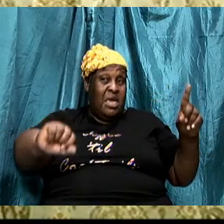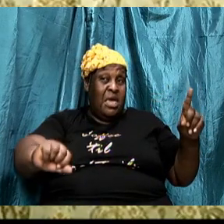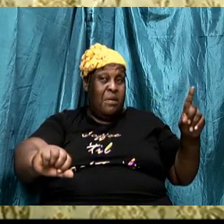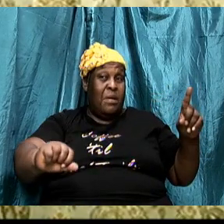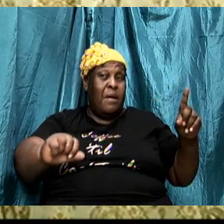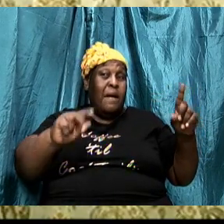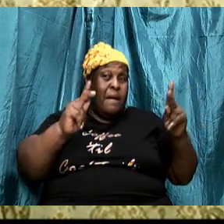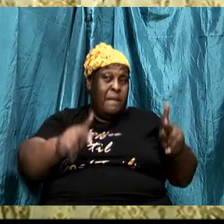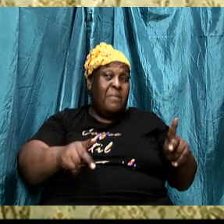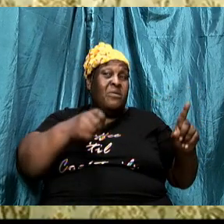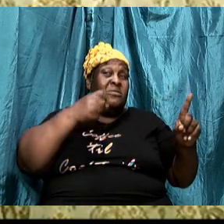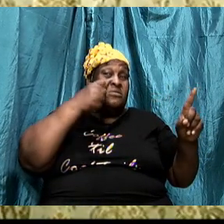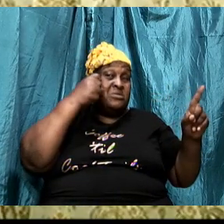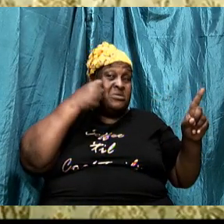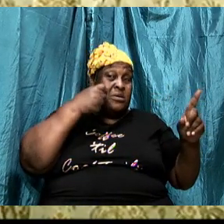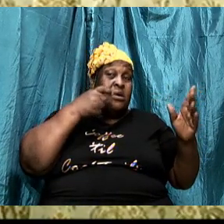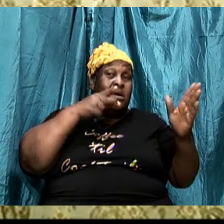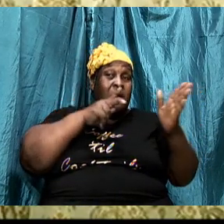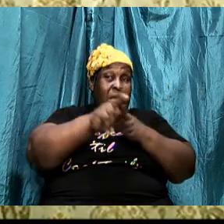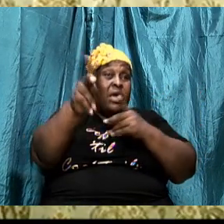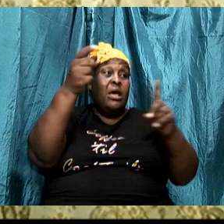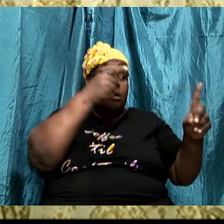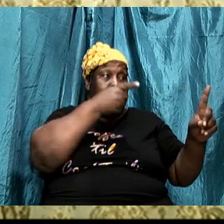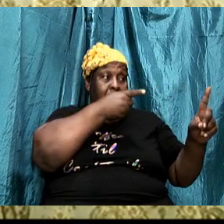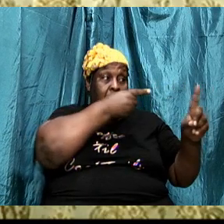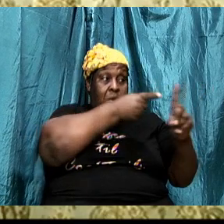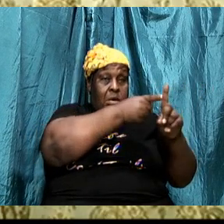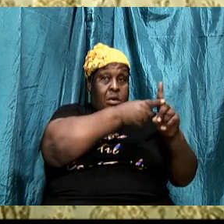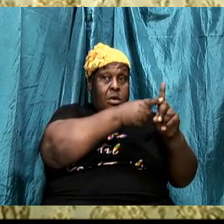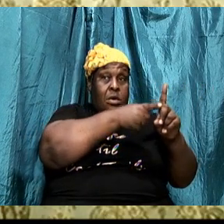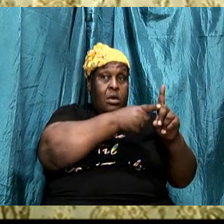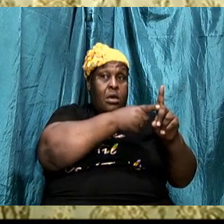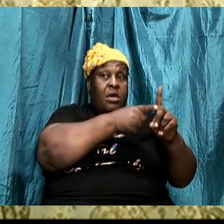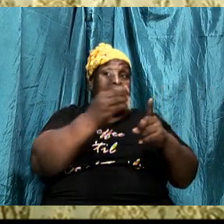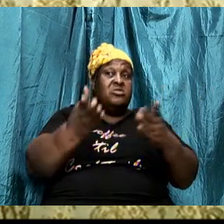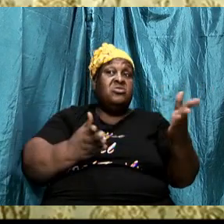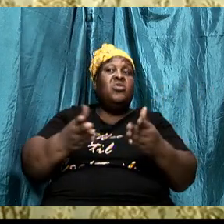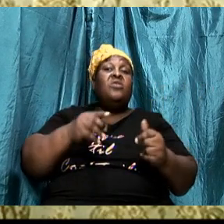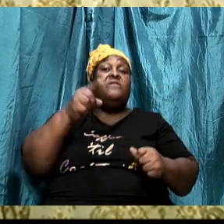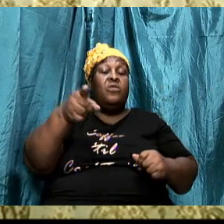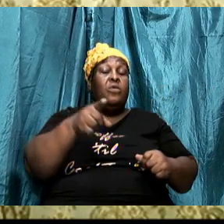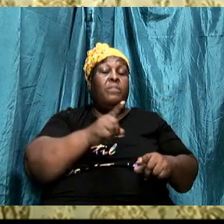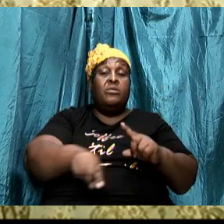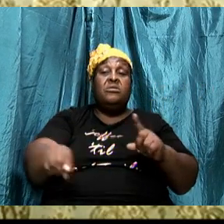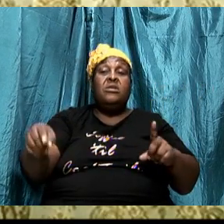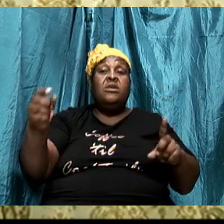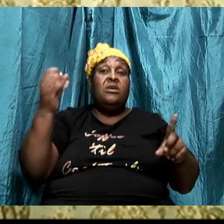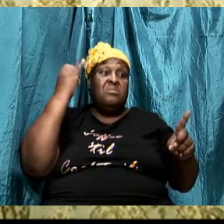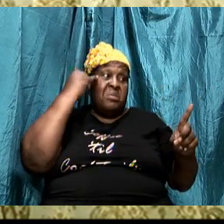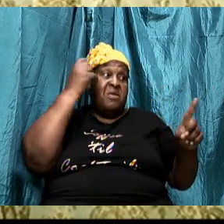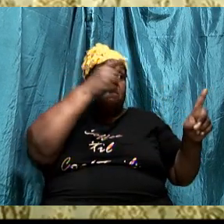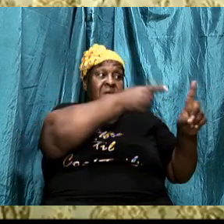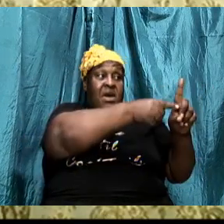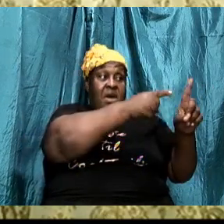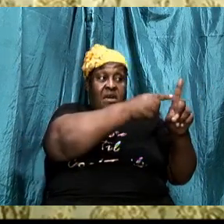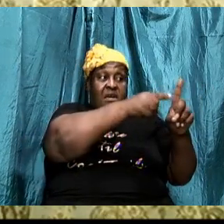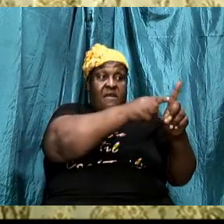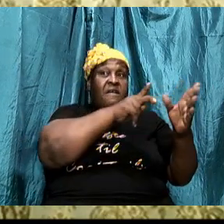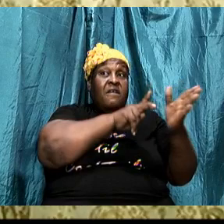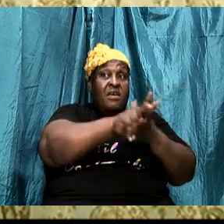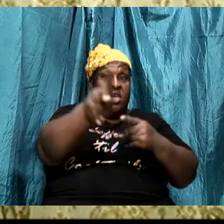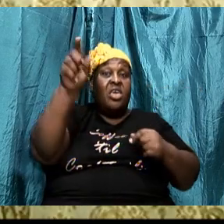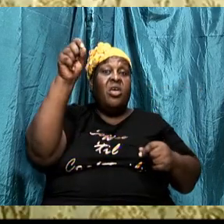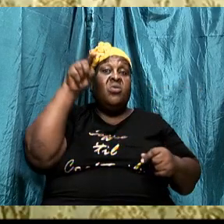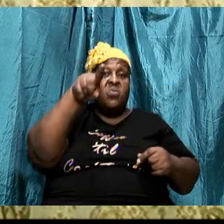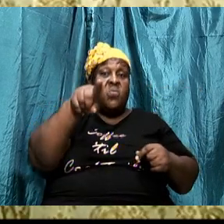kill me, then we will serve you. But if I kill him, you will serve us. That alone is a huge